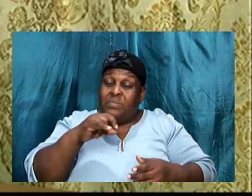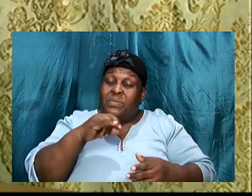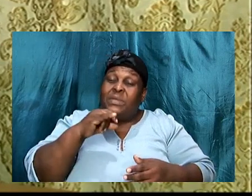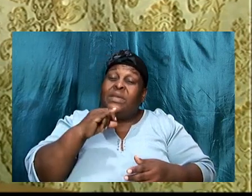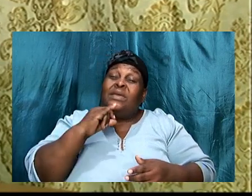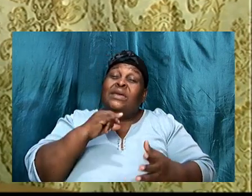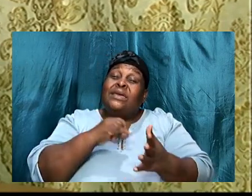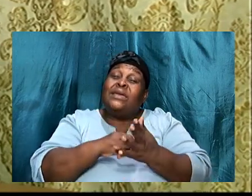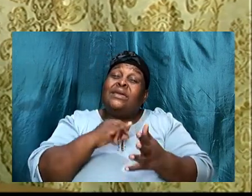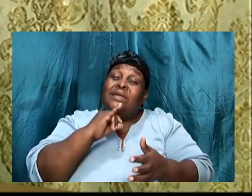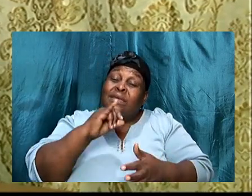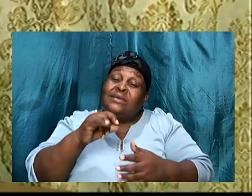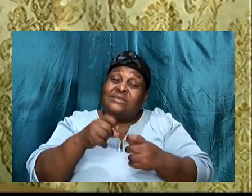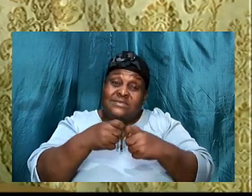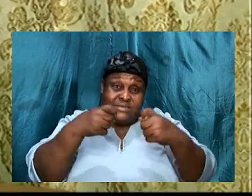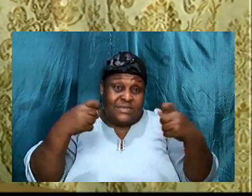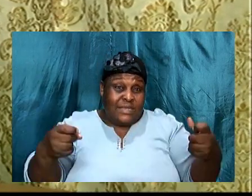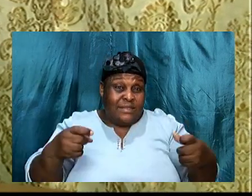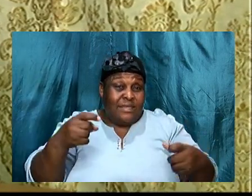thoughts of peace,